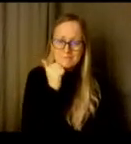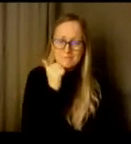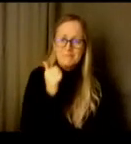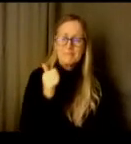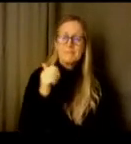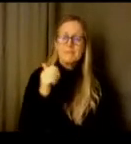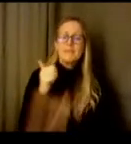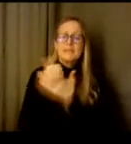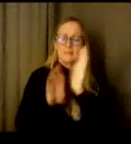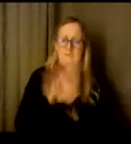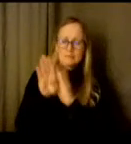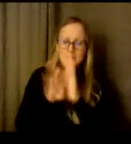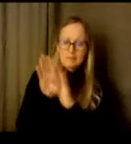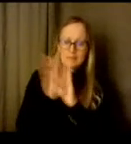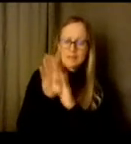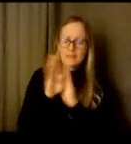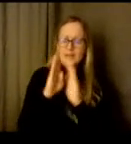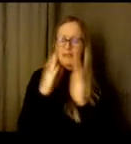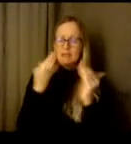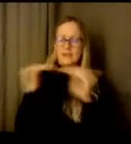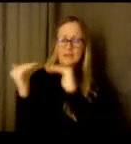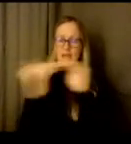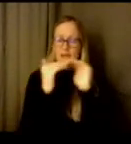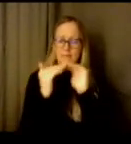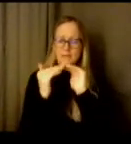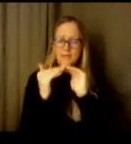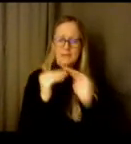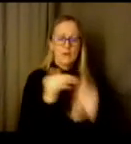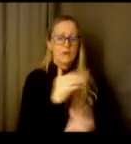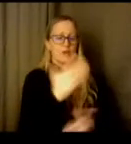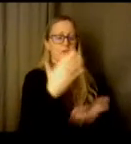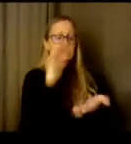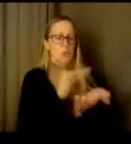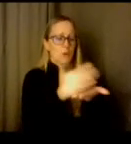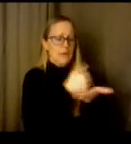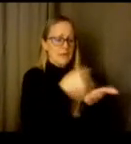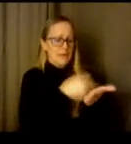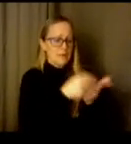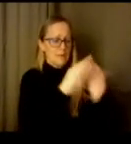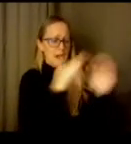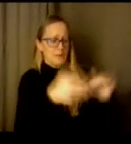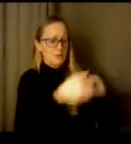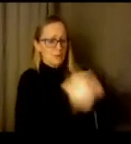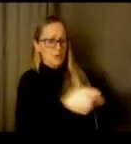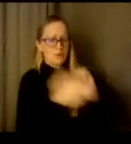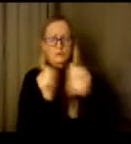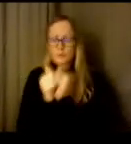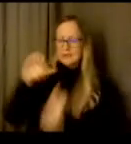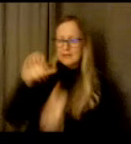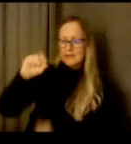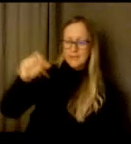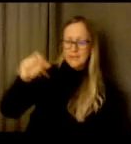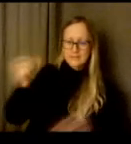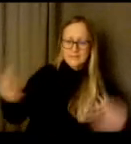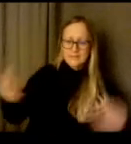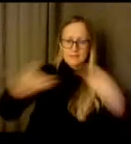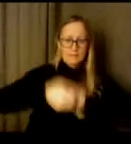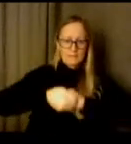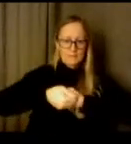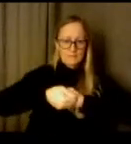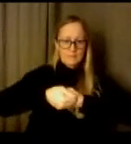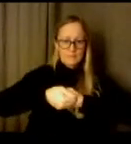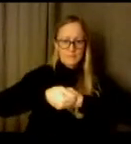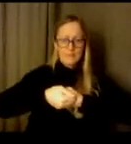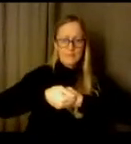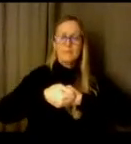between SPS and low-income housing partners, leveraging cross-organizational expertise to reach and support